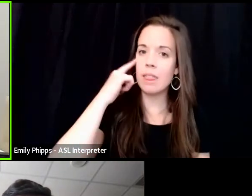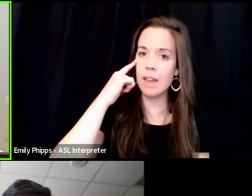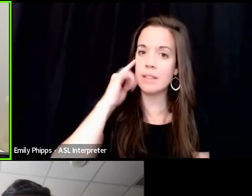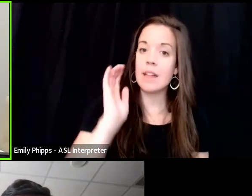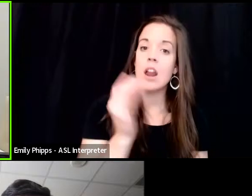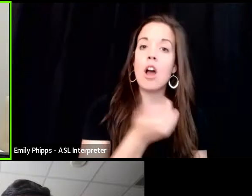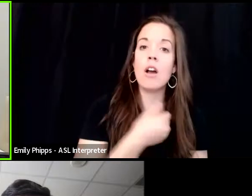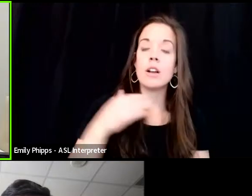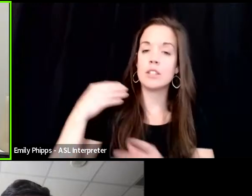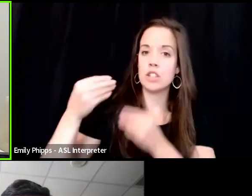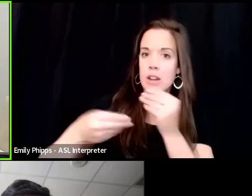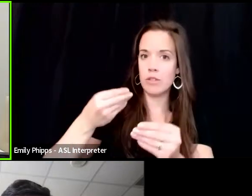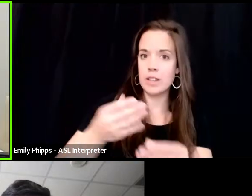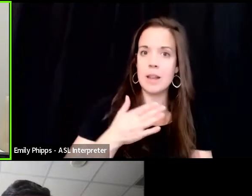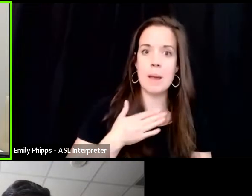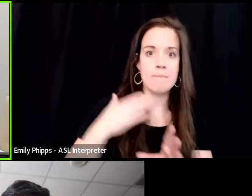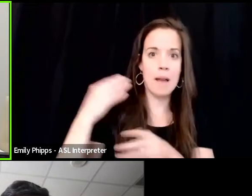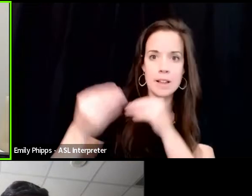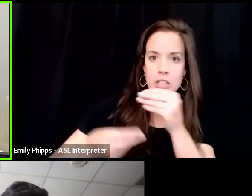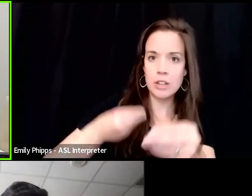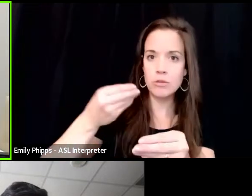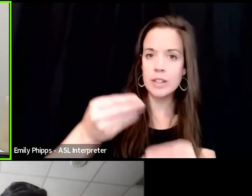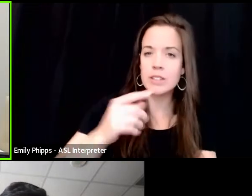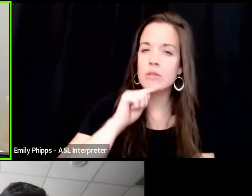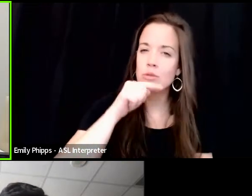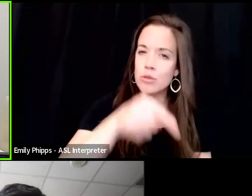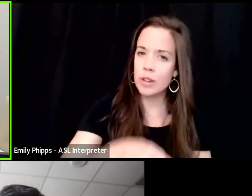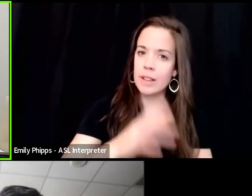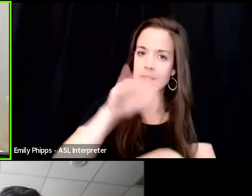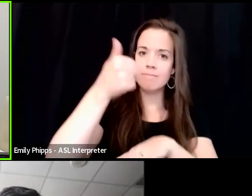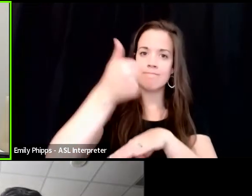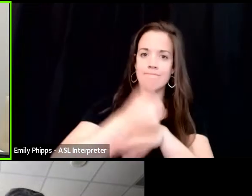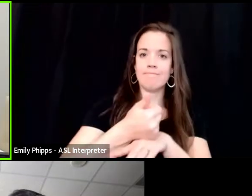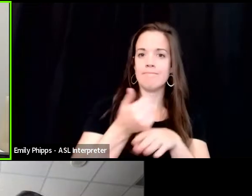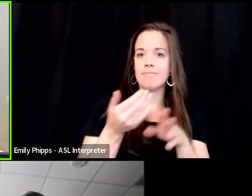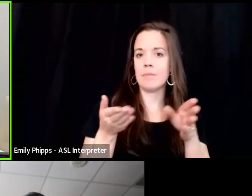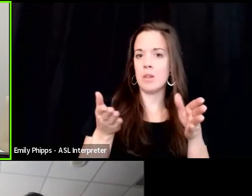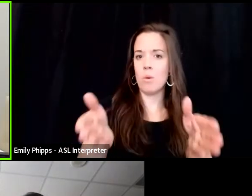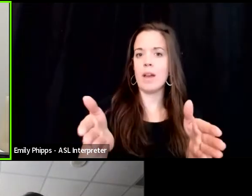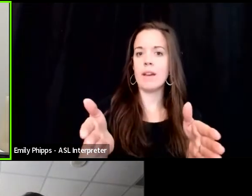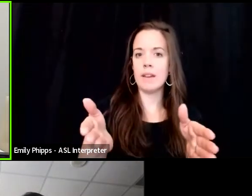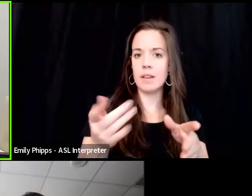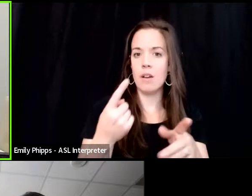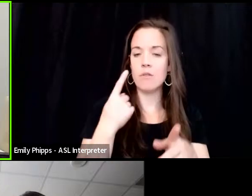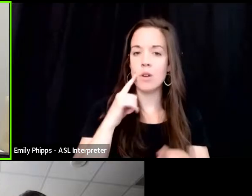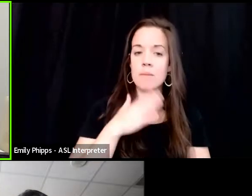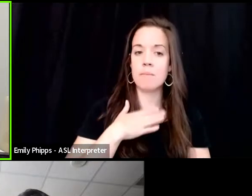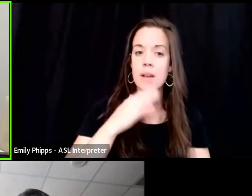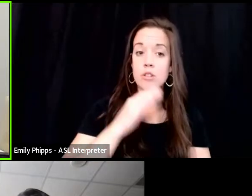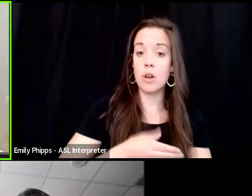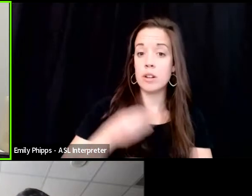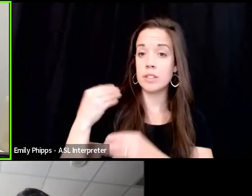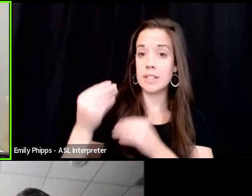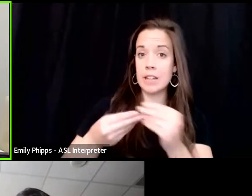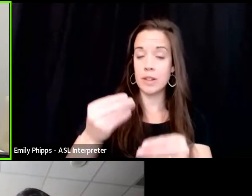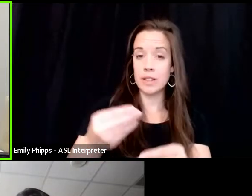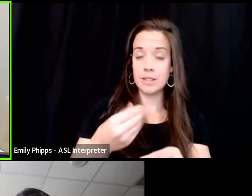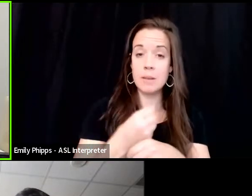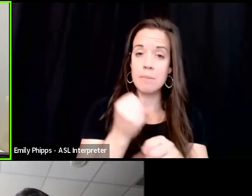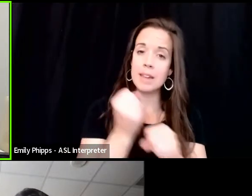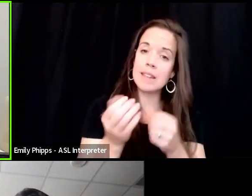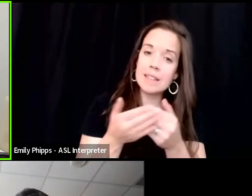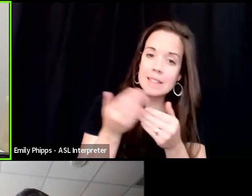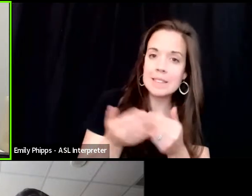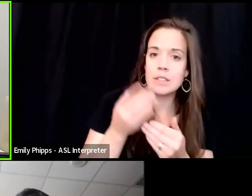generation, my generation is really paving the way for my daughter's generation to make it a lot easier.